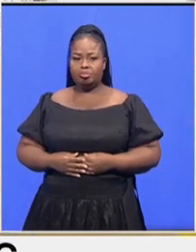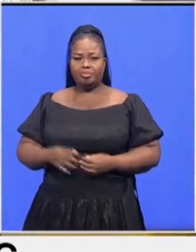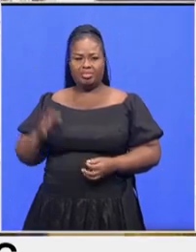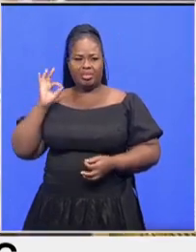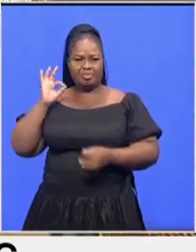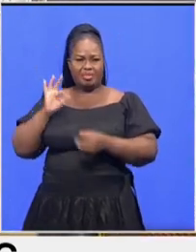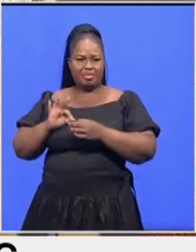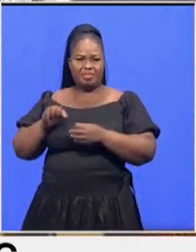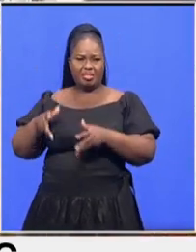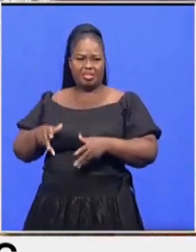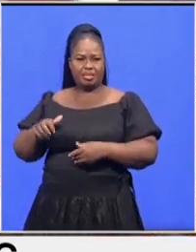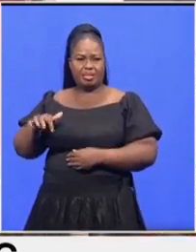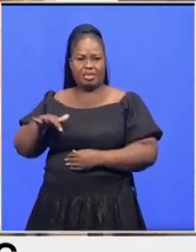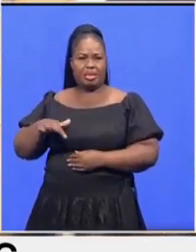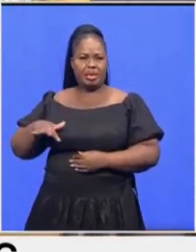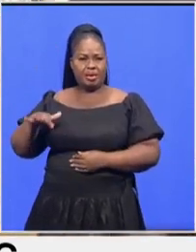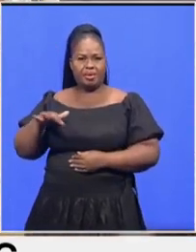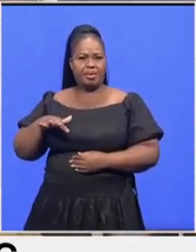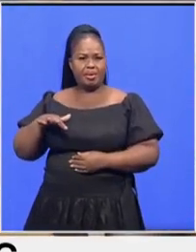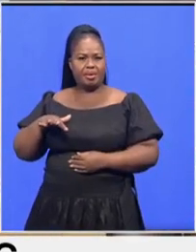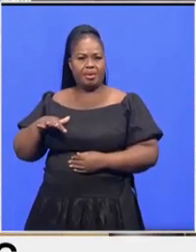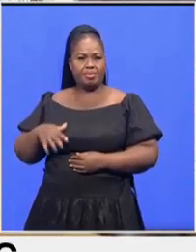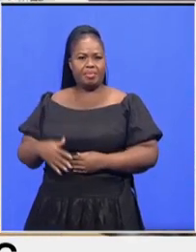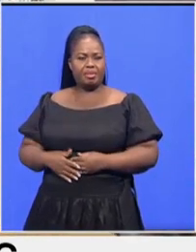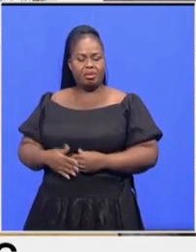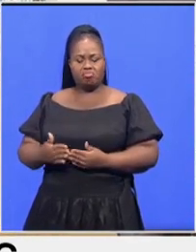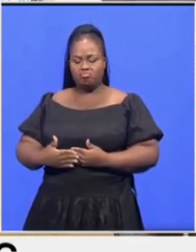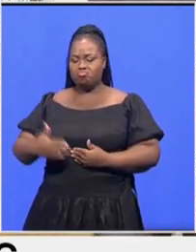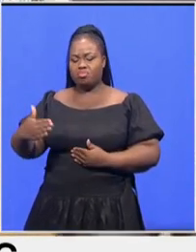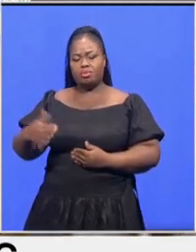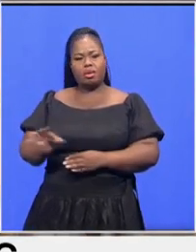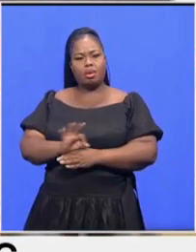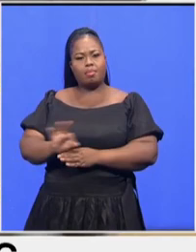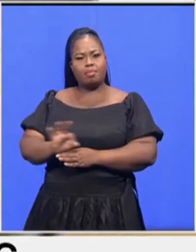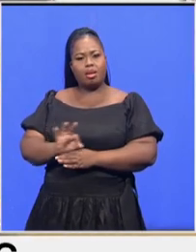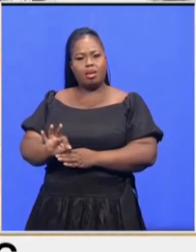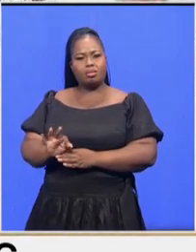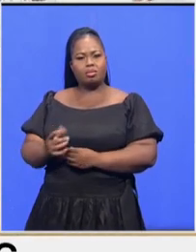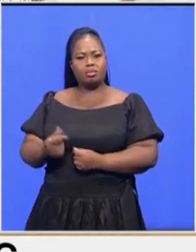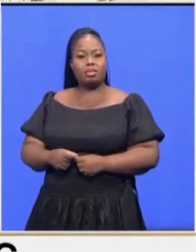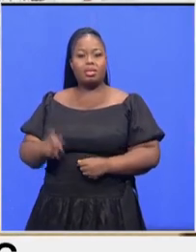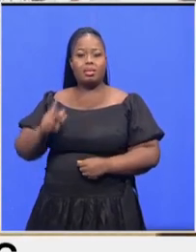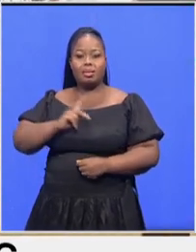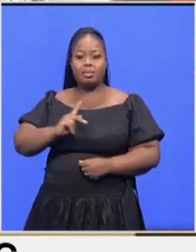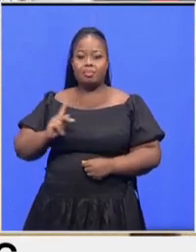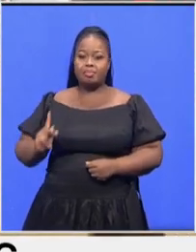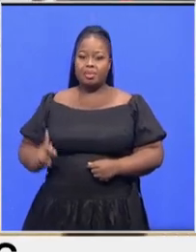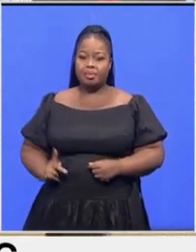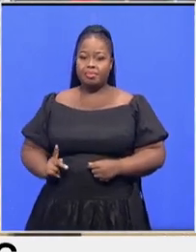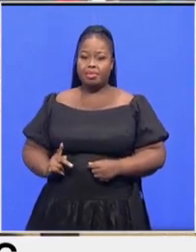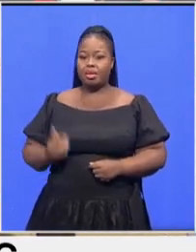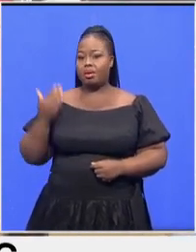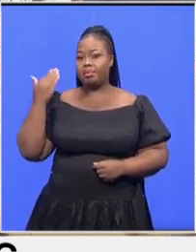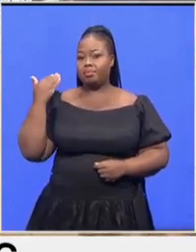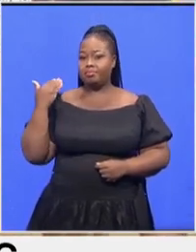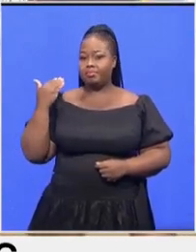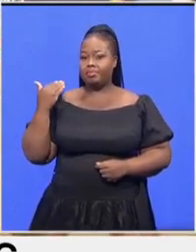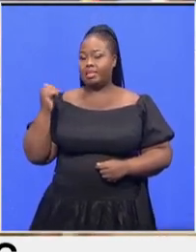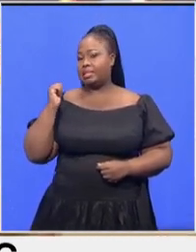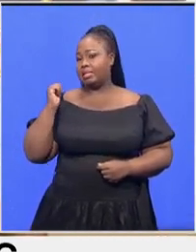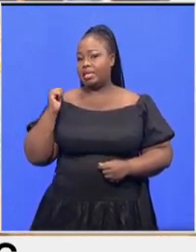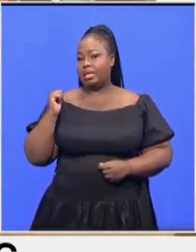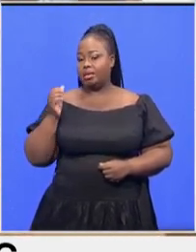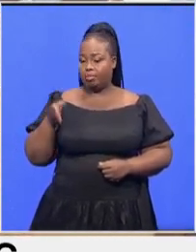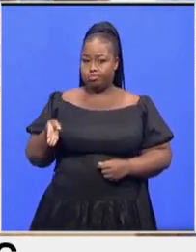area in terms of uh what they're going to do the the premier of course was here for the yesterday and today